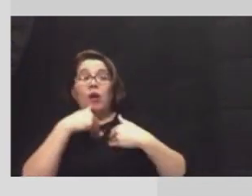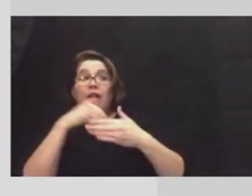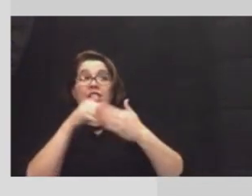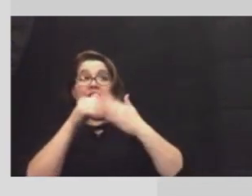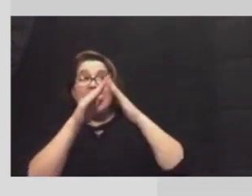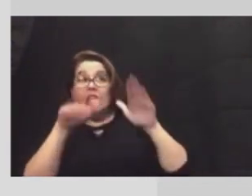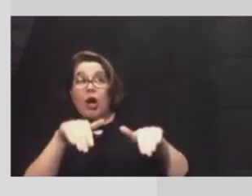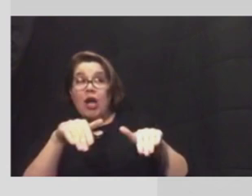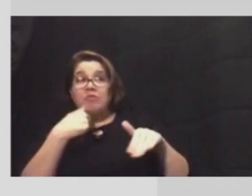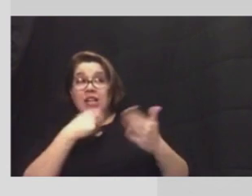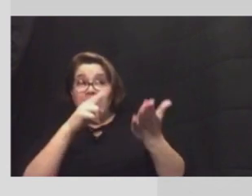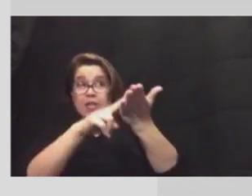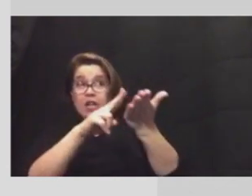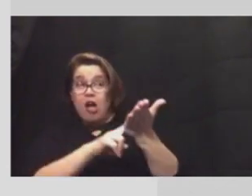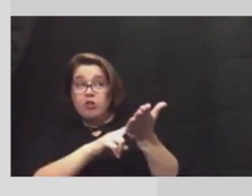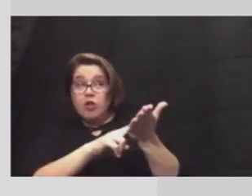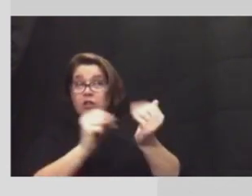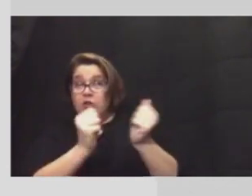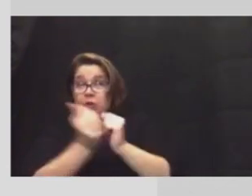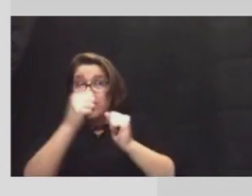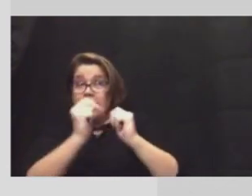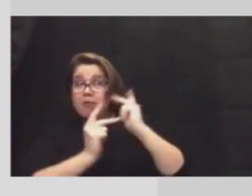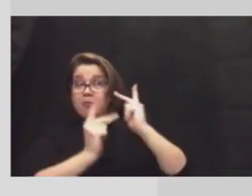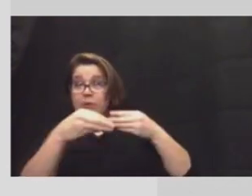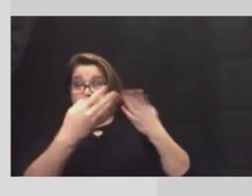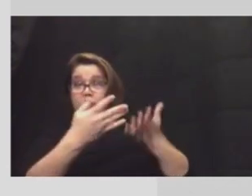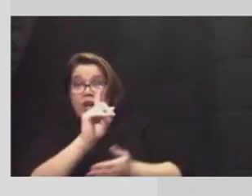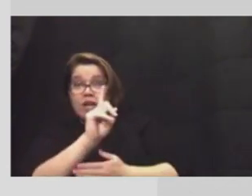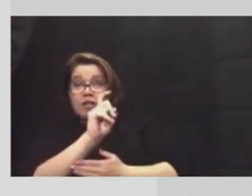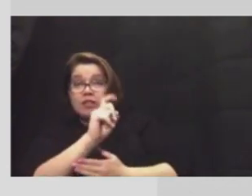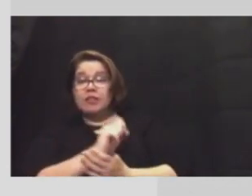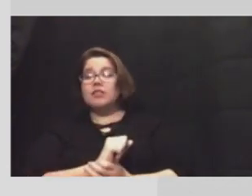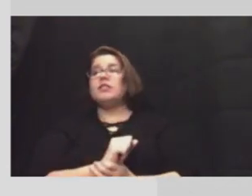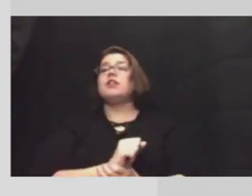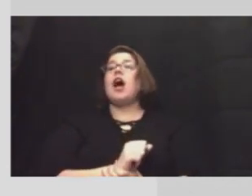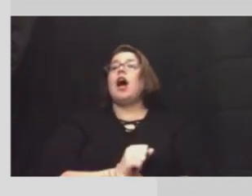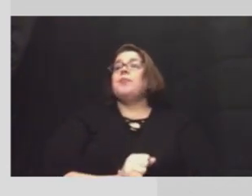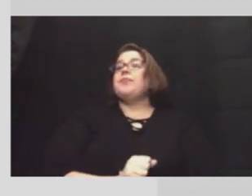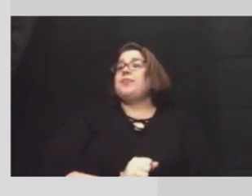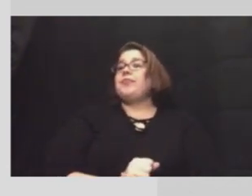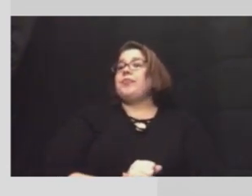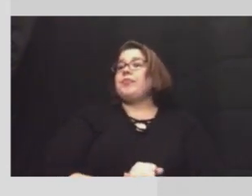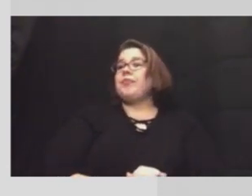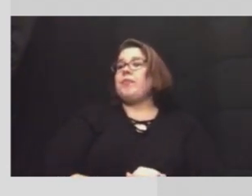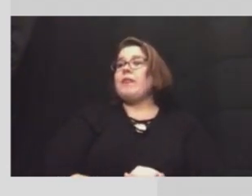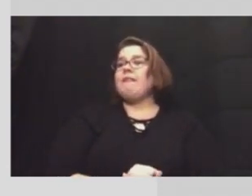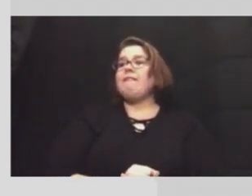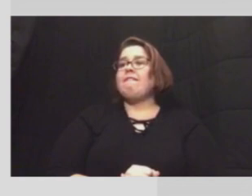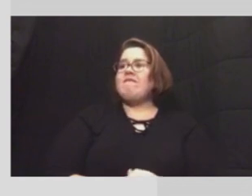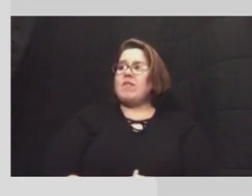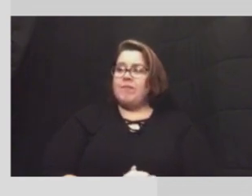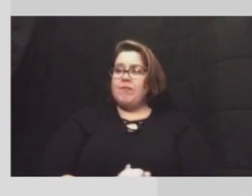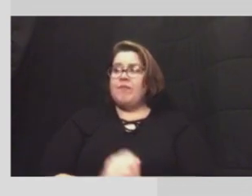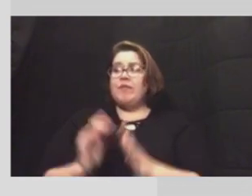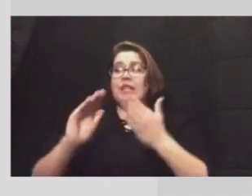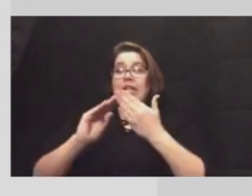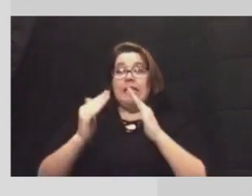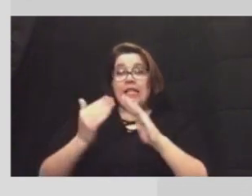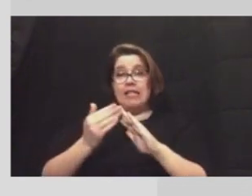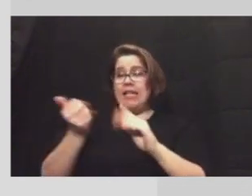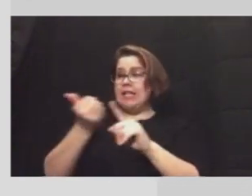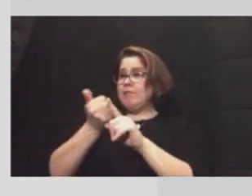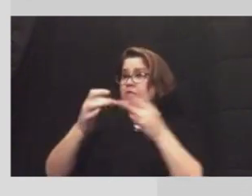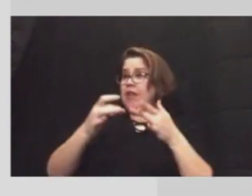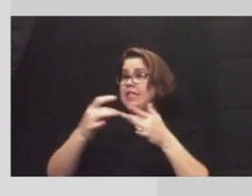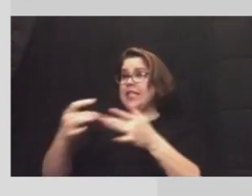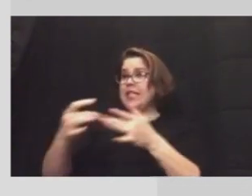have we contracted with anyone to provide the water um the city uh has taken the lead on the